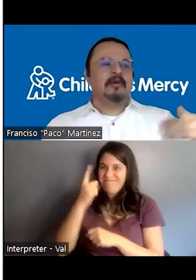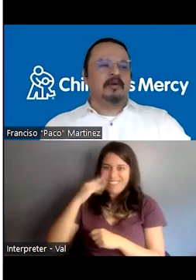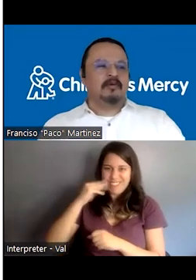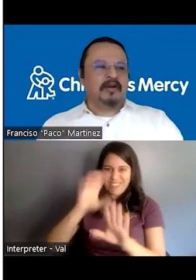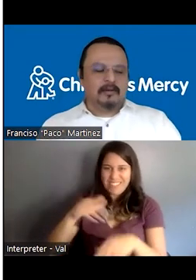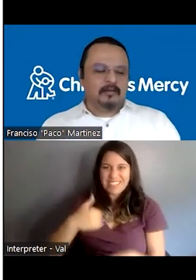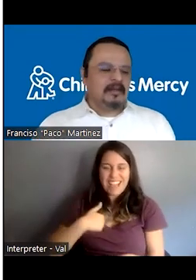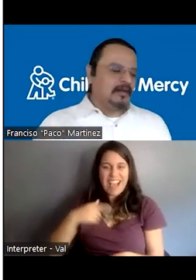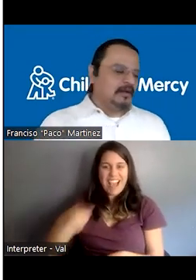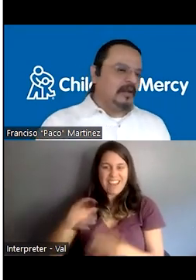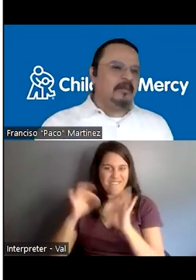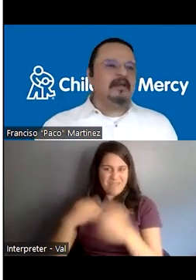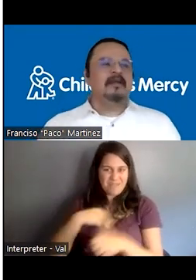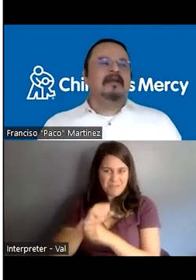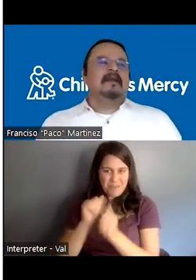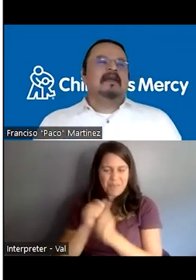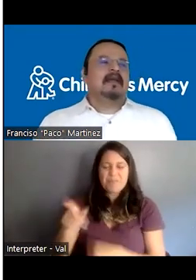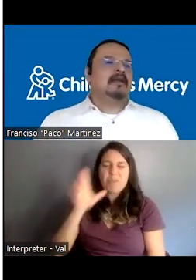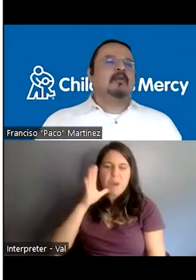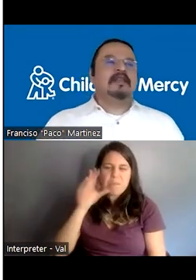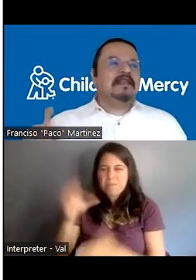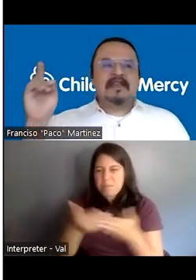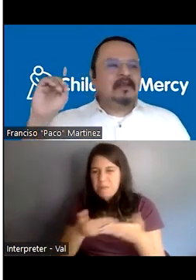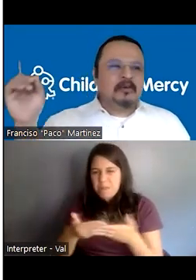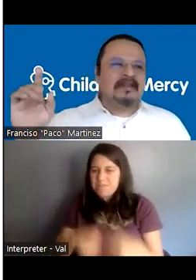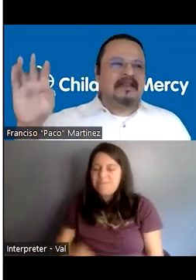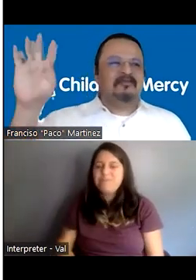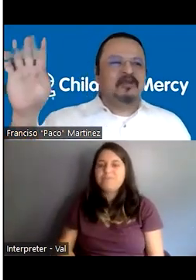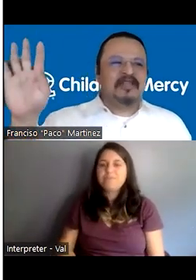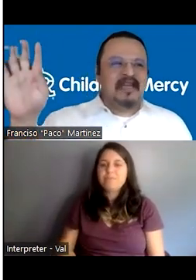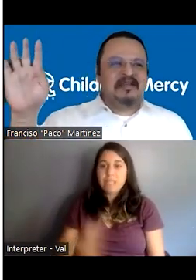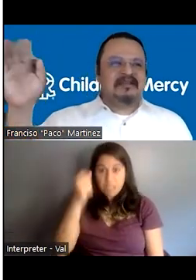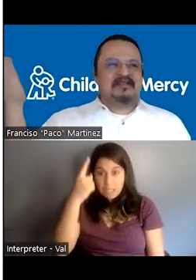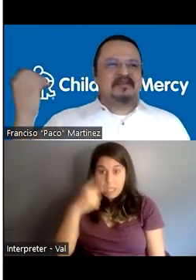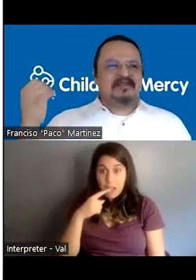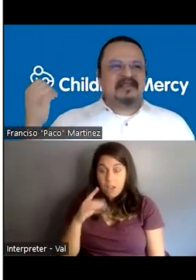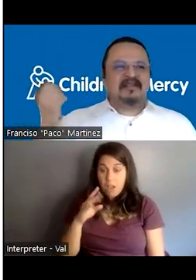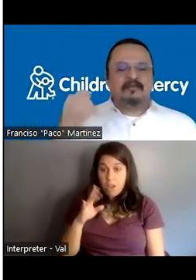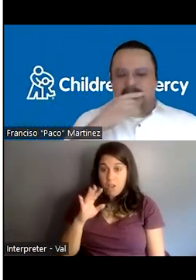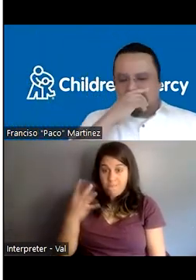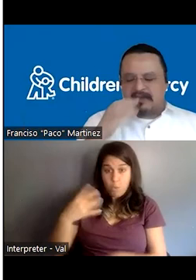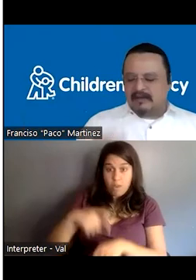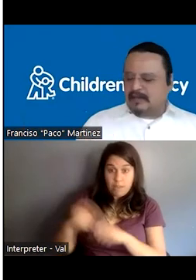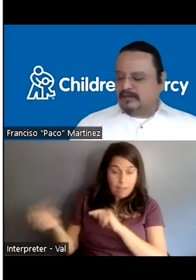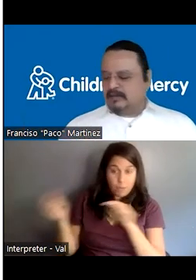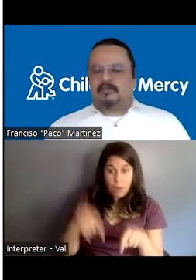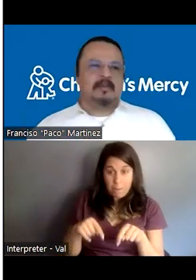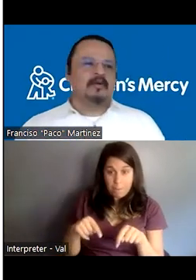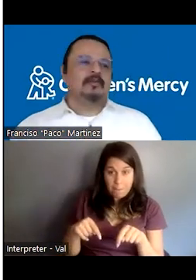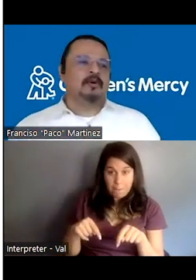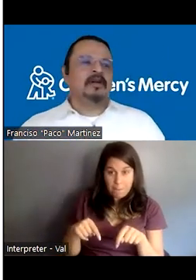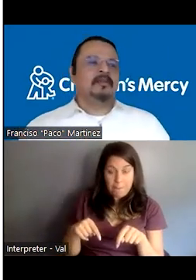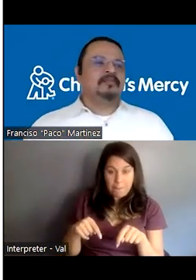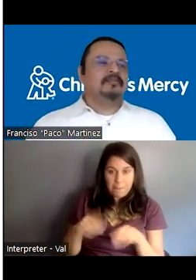this mom that we were working with and her baby, and we didn't do it. Like the fourth time that she visited us when, uh, after the